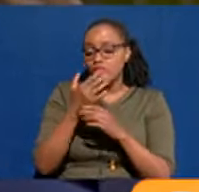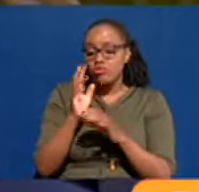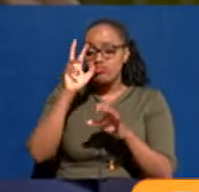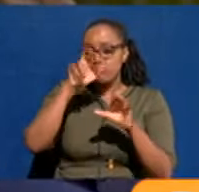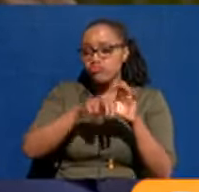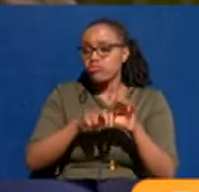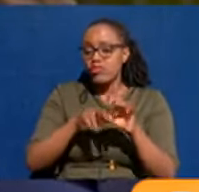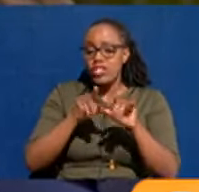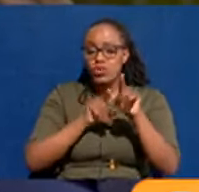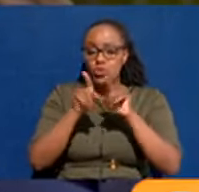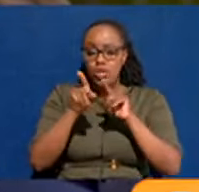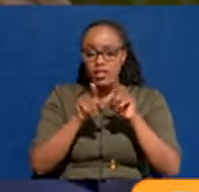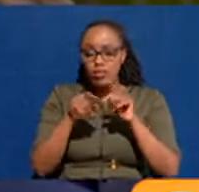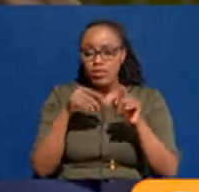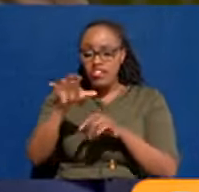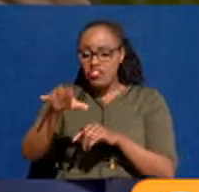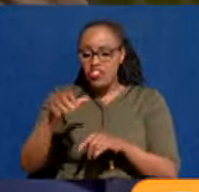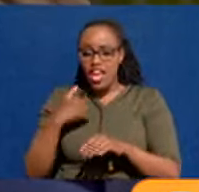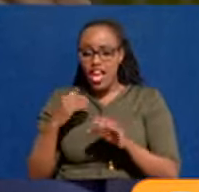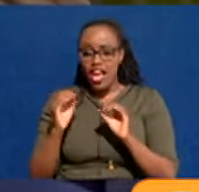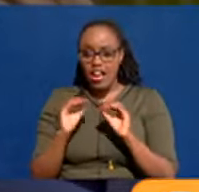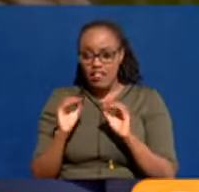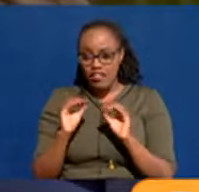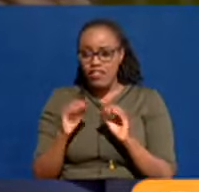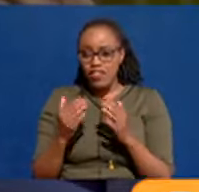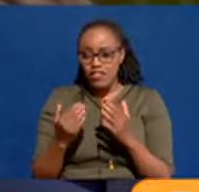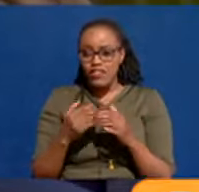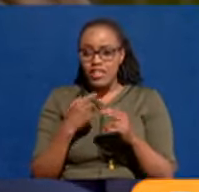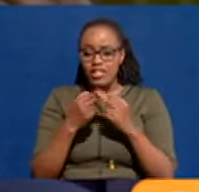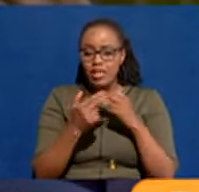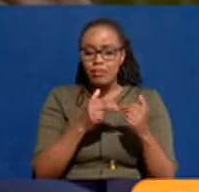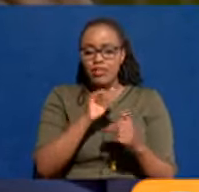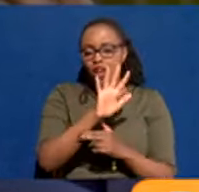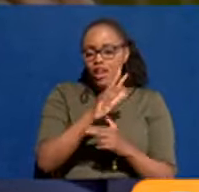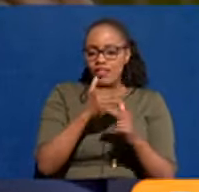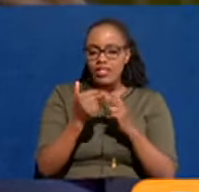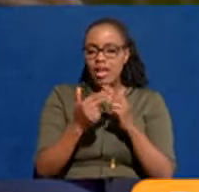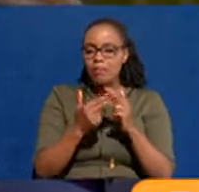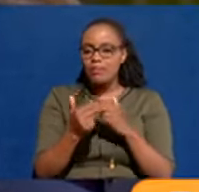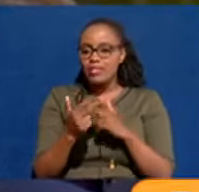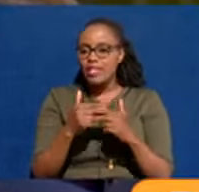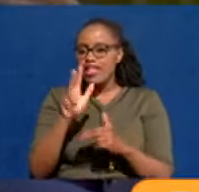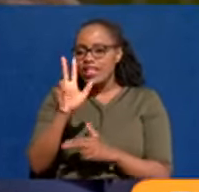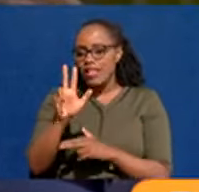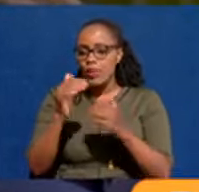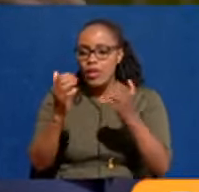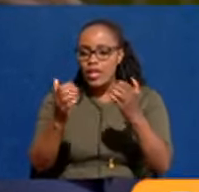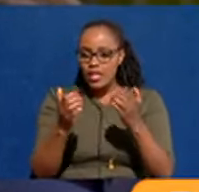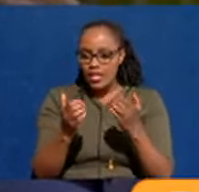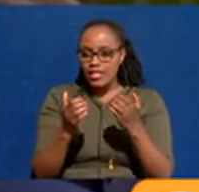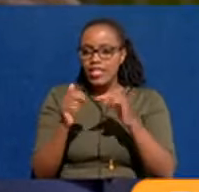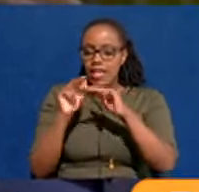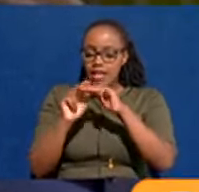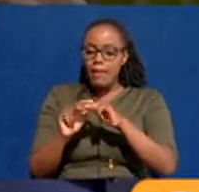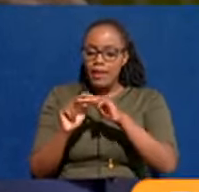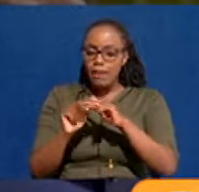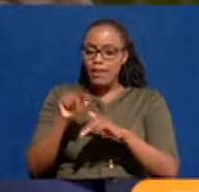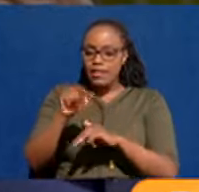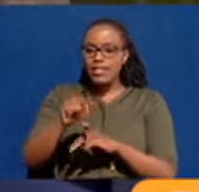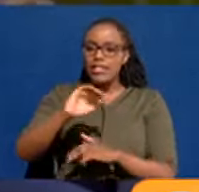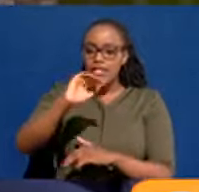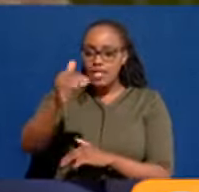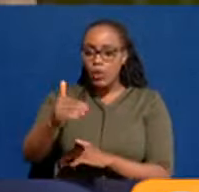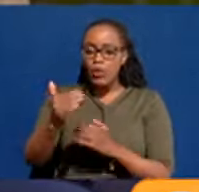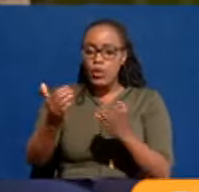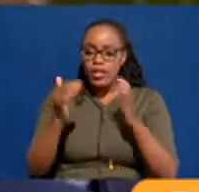If it trains, you find prices hike times five, times three. You need predictability in the capital. You